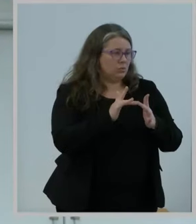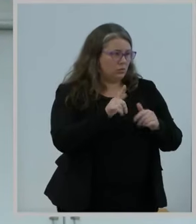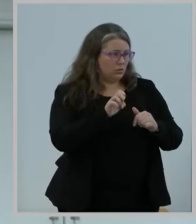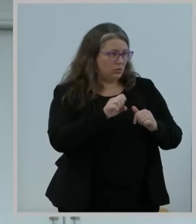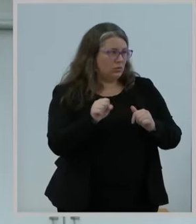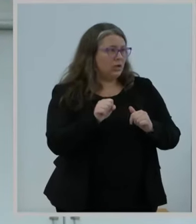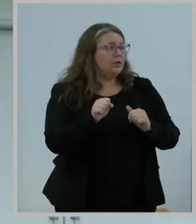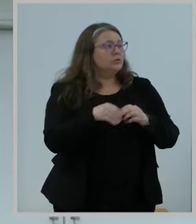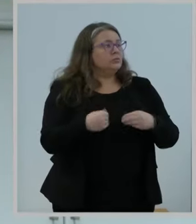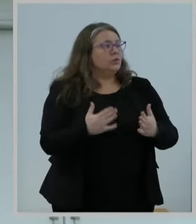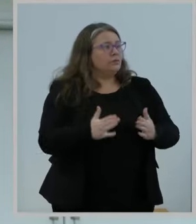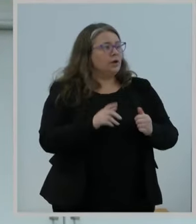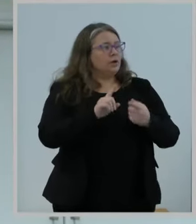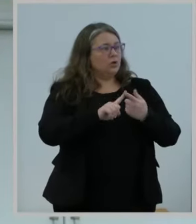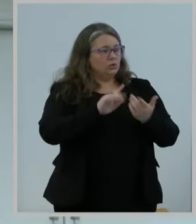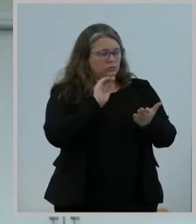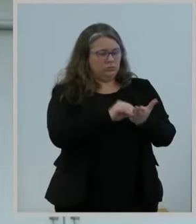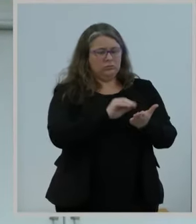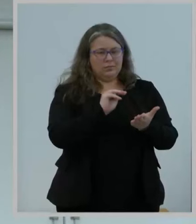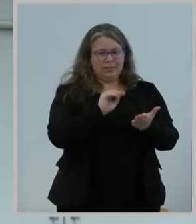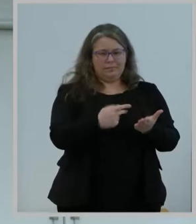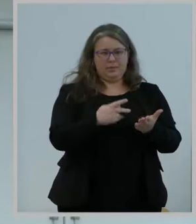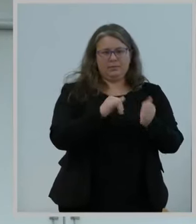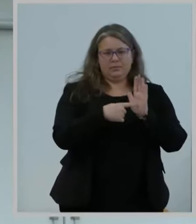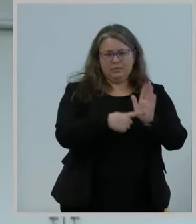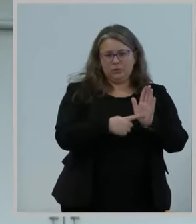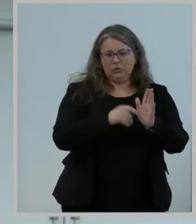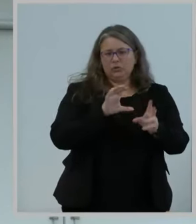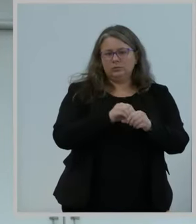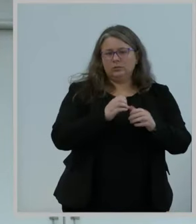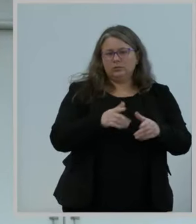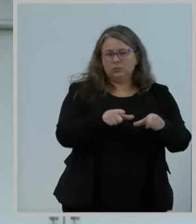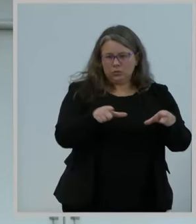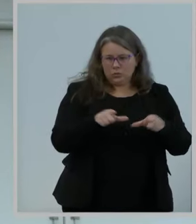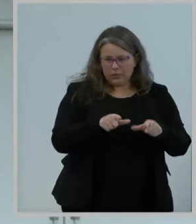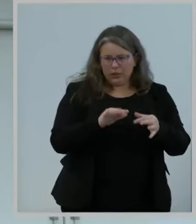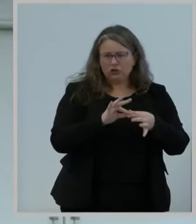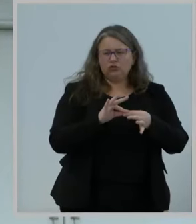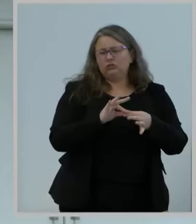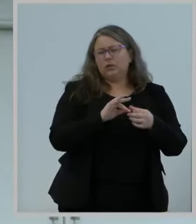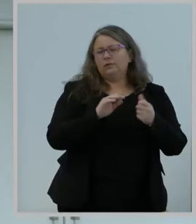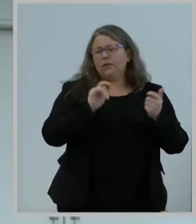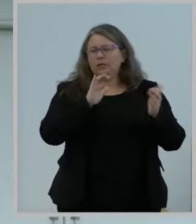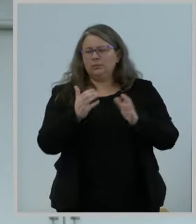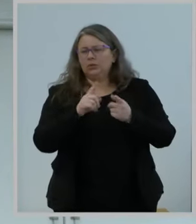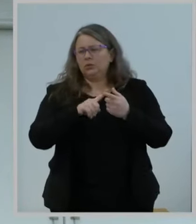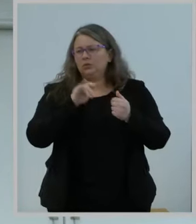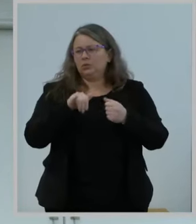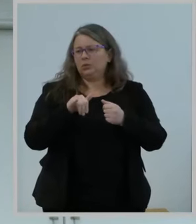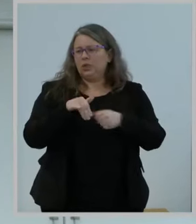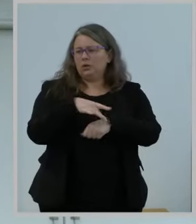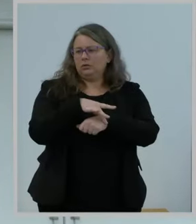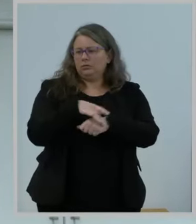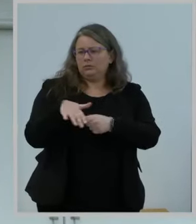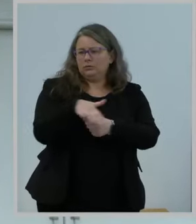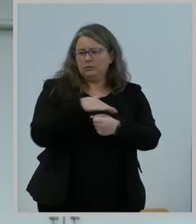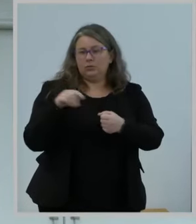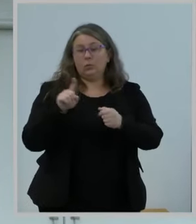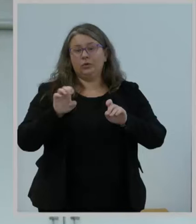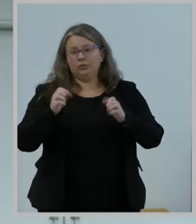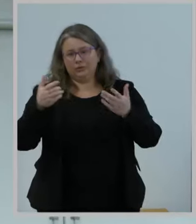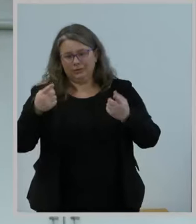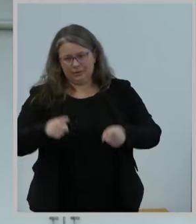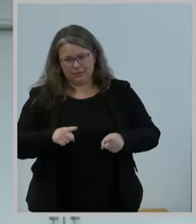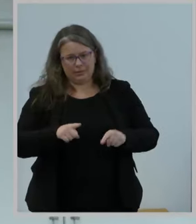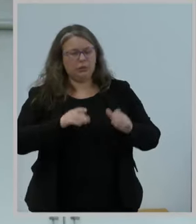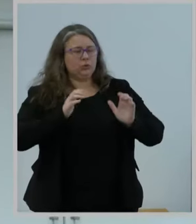messages that show the alert recipient's location relative to the geographic area where the emergency is occurring. Third, the report